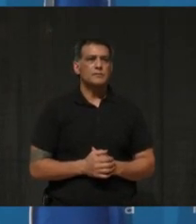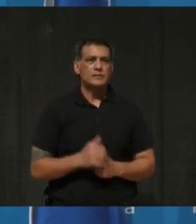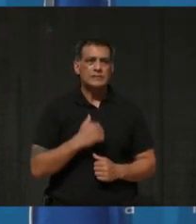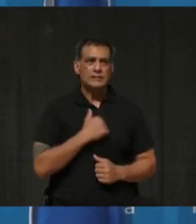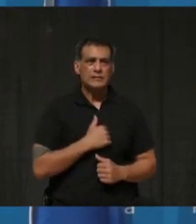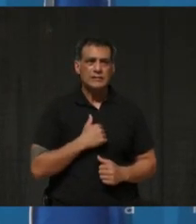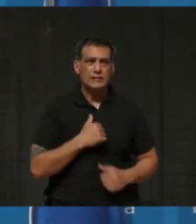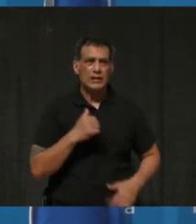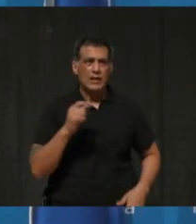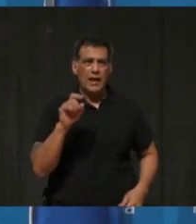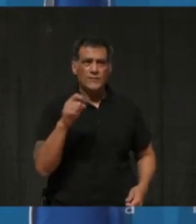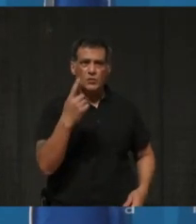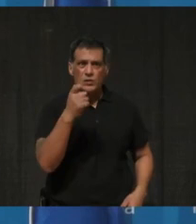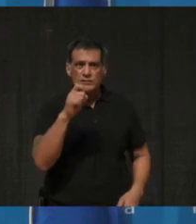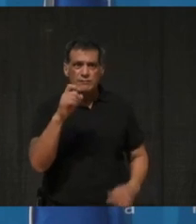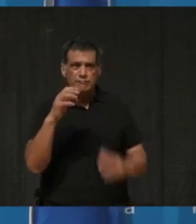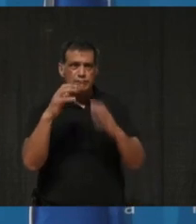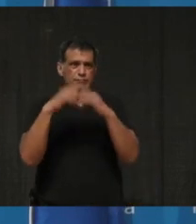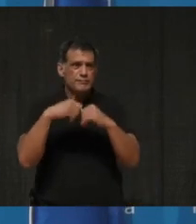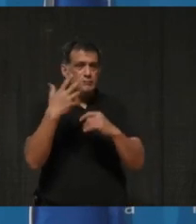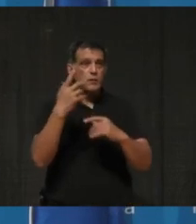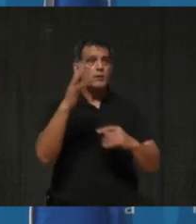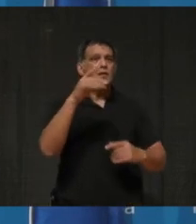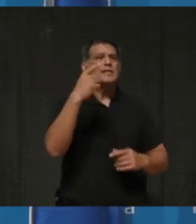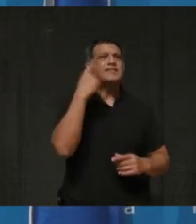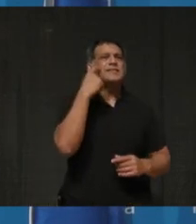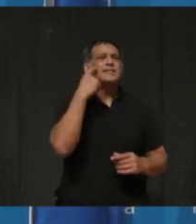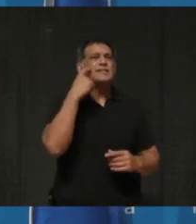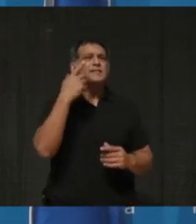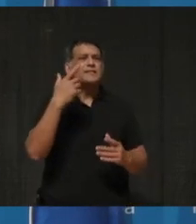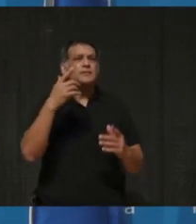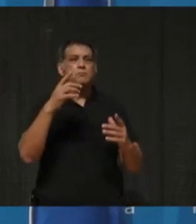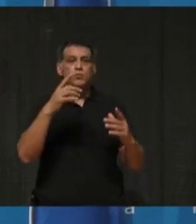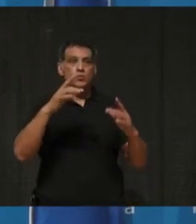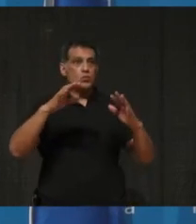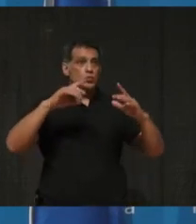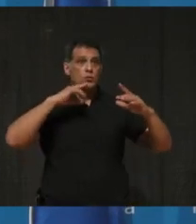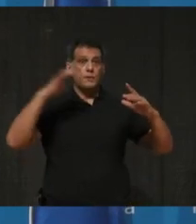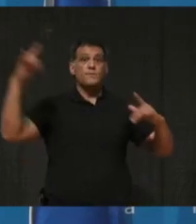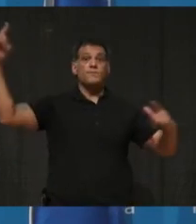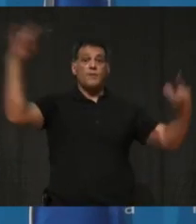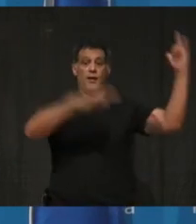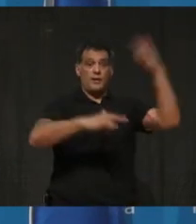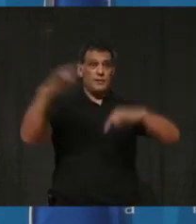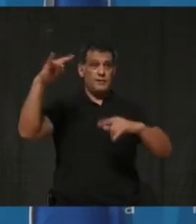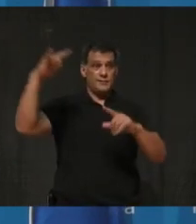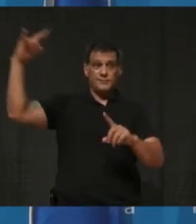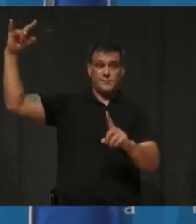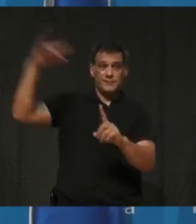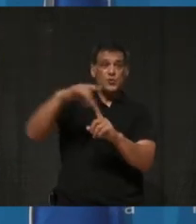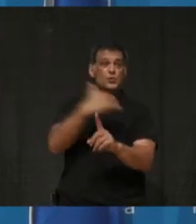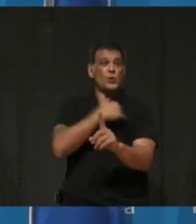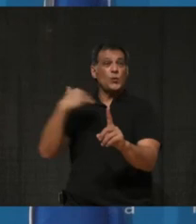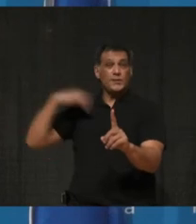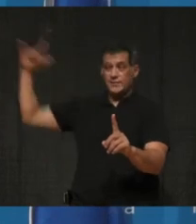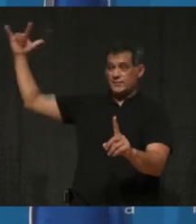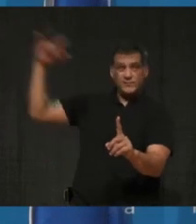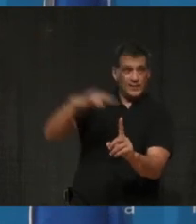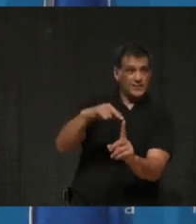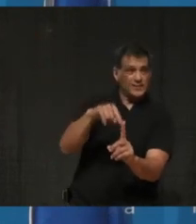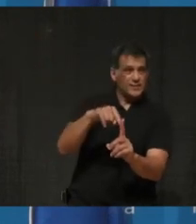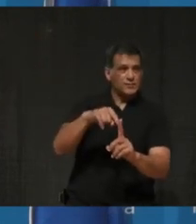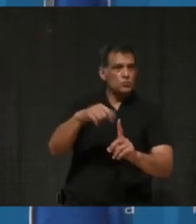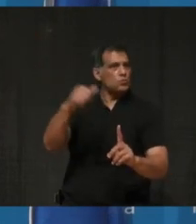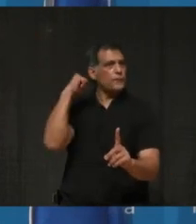computer crashed is obviously it's been big news the last couple of days about how travelers arriving at Pearson. If they do completely refuse to quarantine,